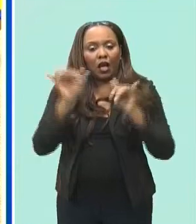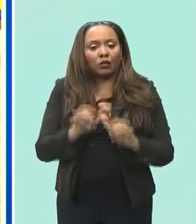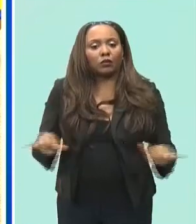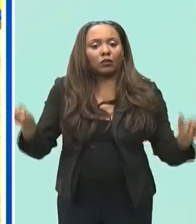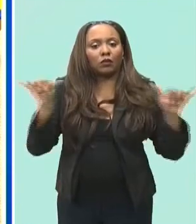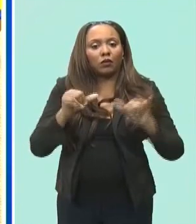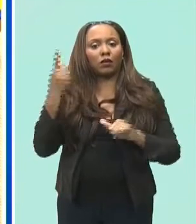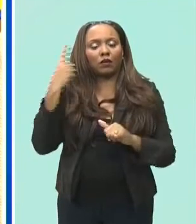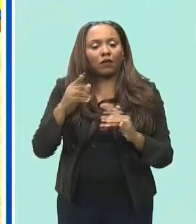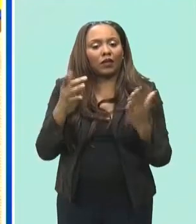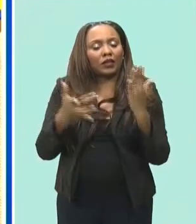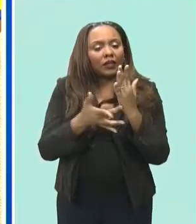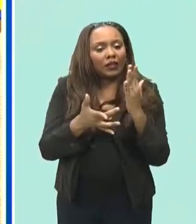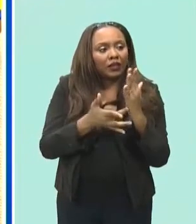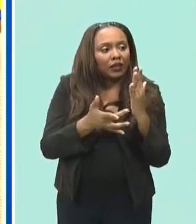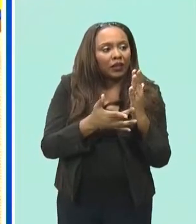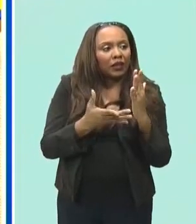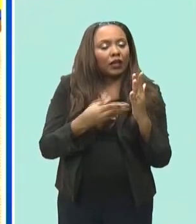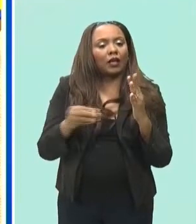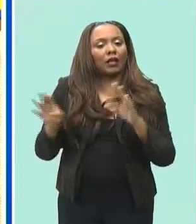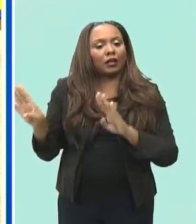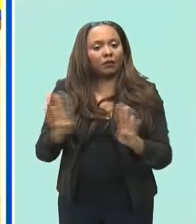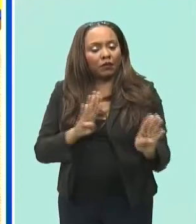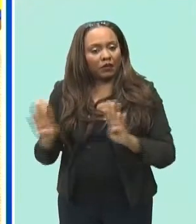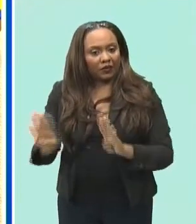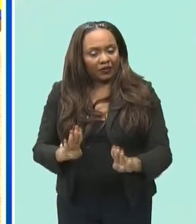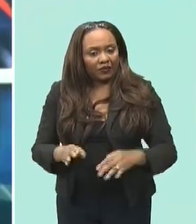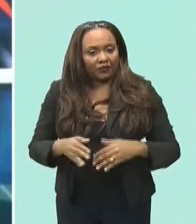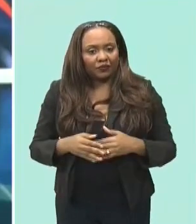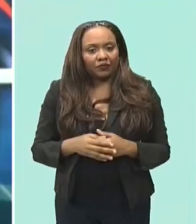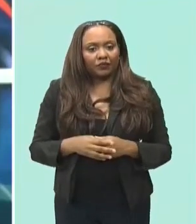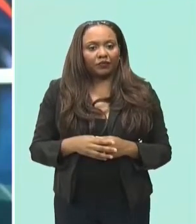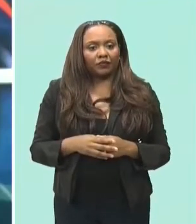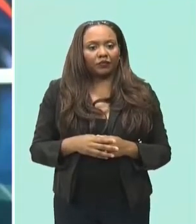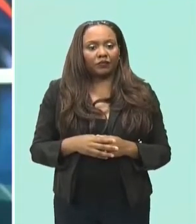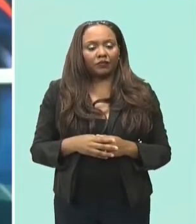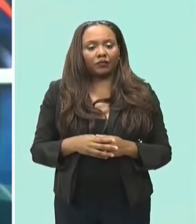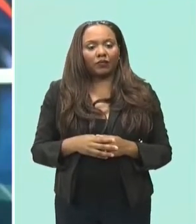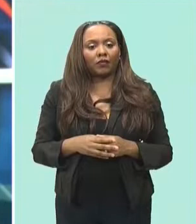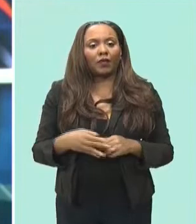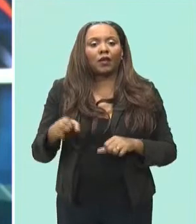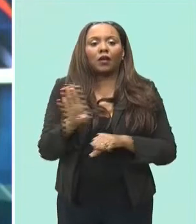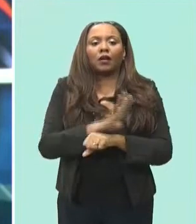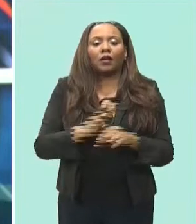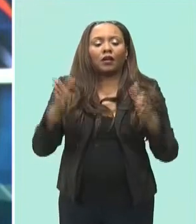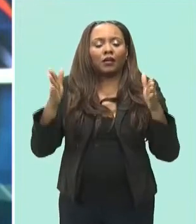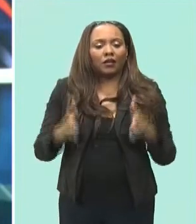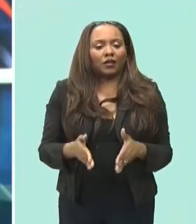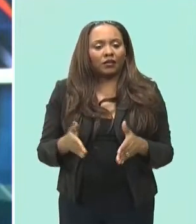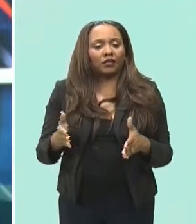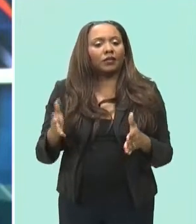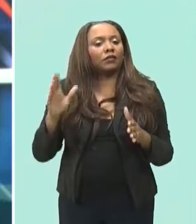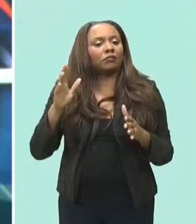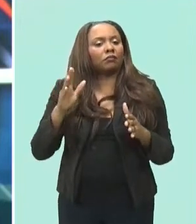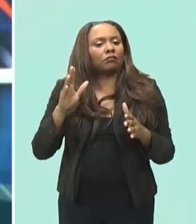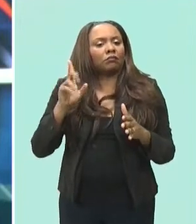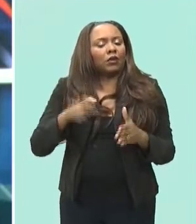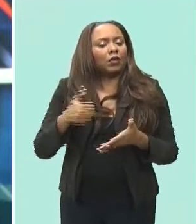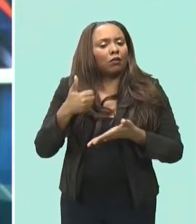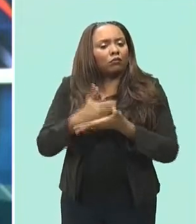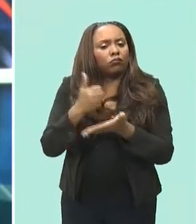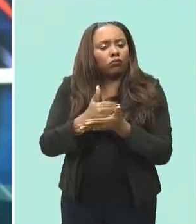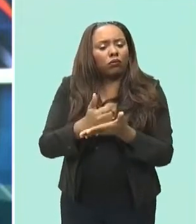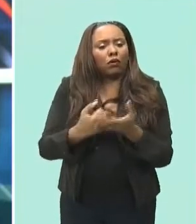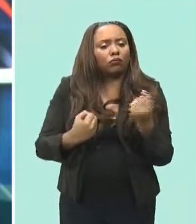technical areas and both in the behavioral aspects barbadians are being encouraged to wherever possible